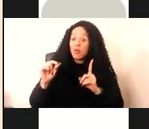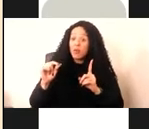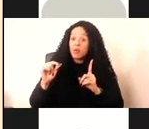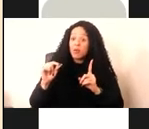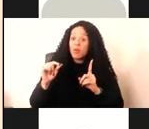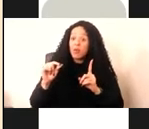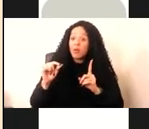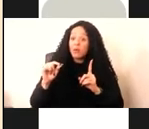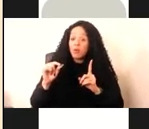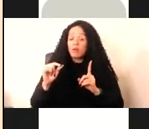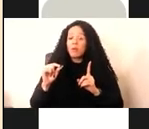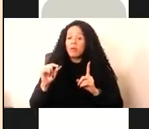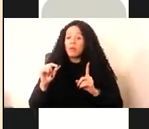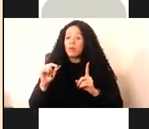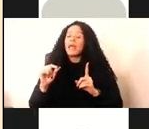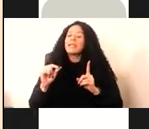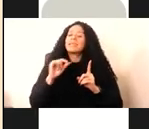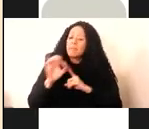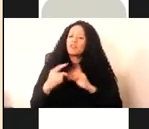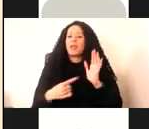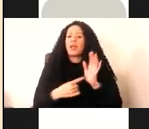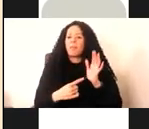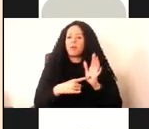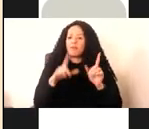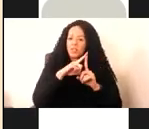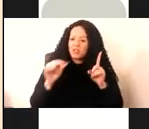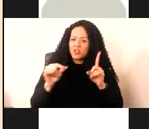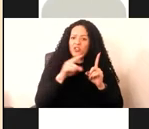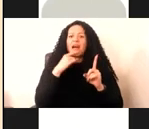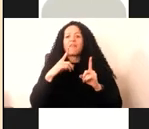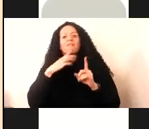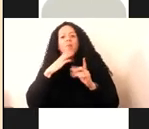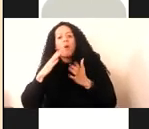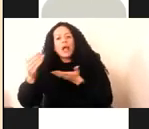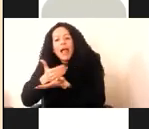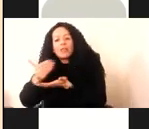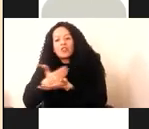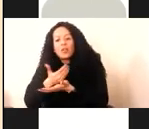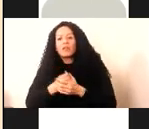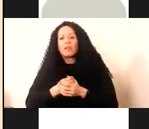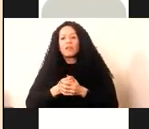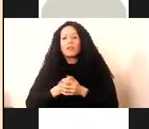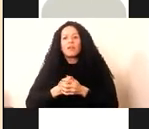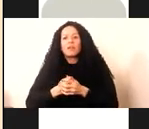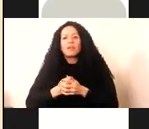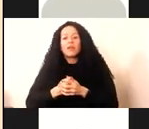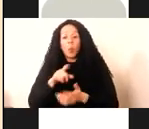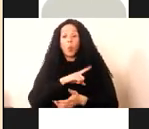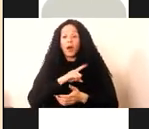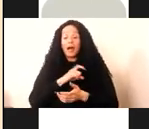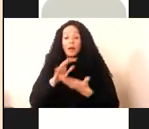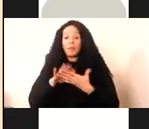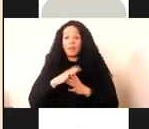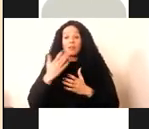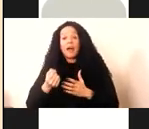it is especially important for the digital collections, both because of the uncertainty surrounding